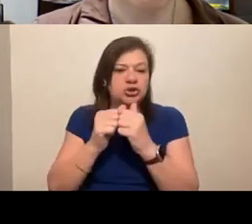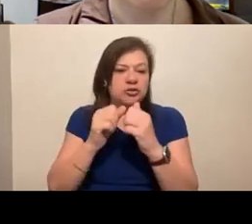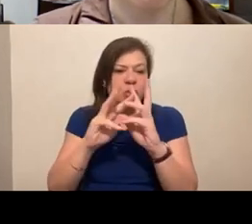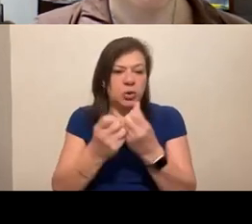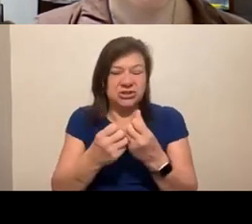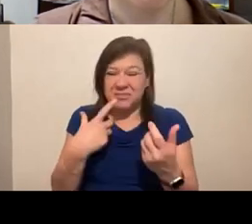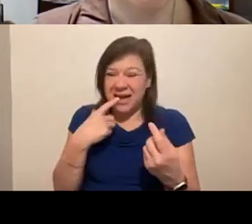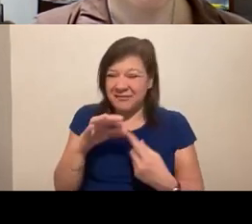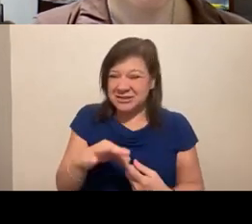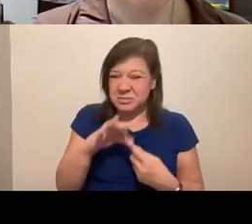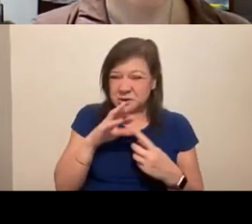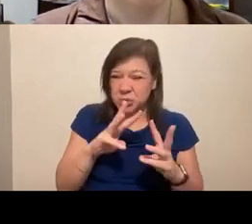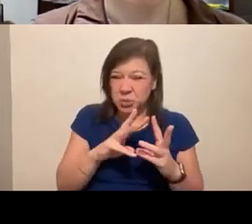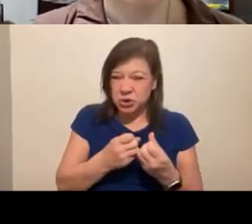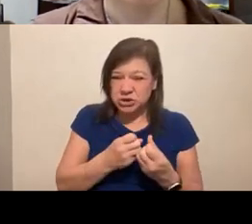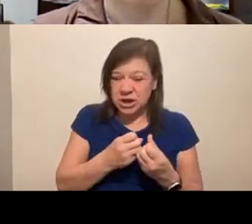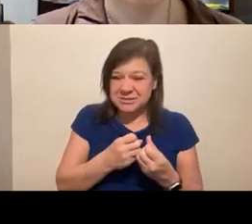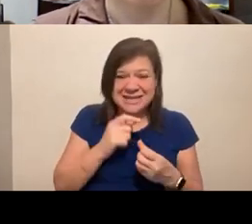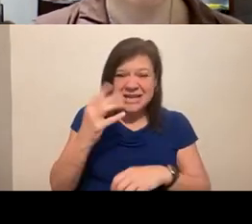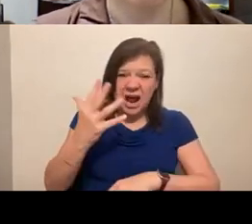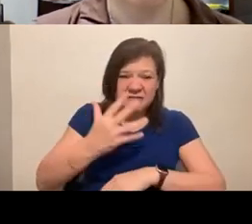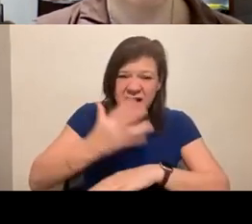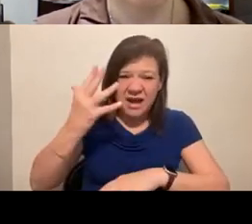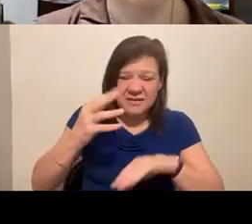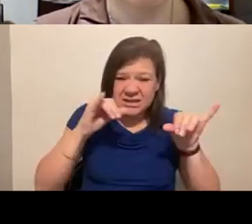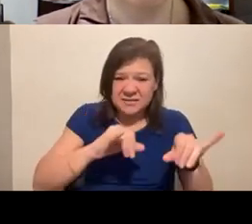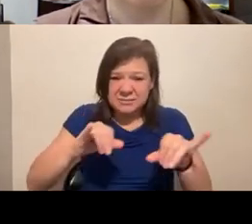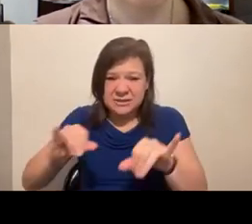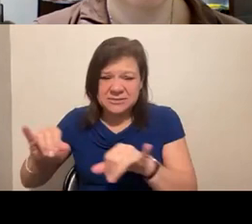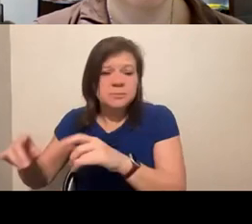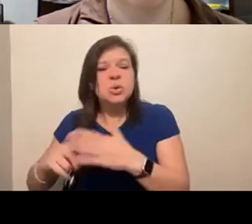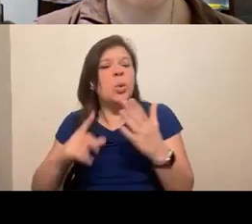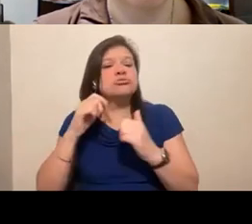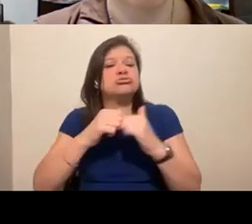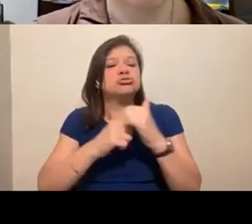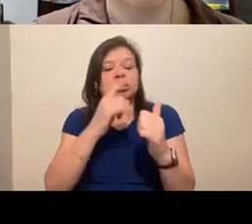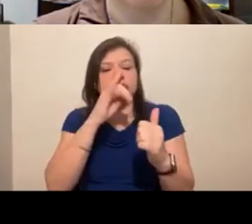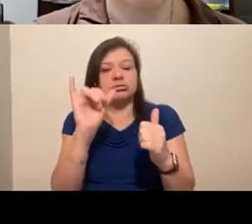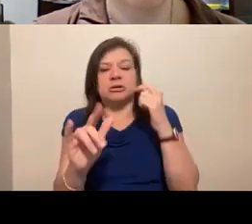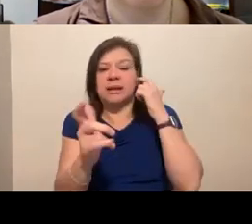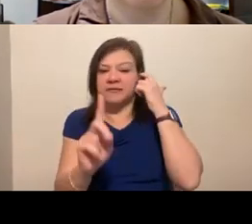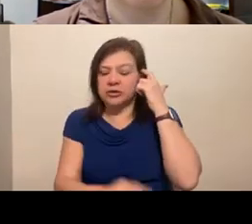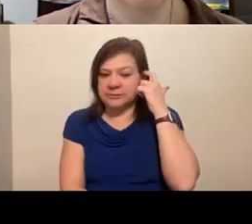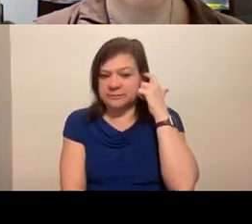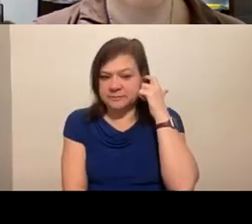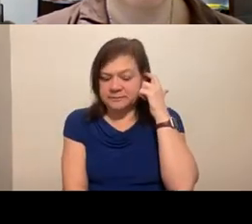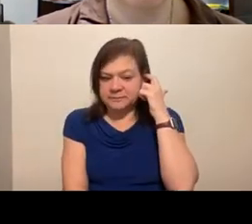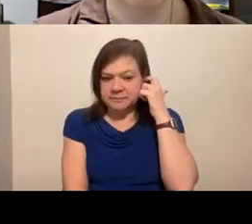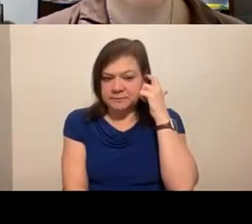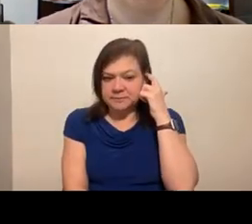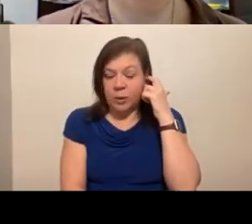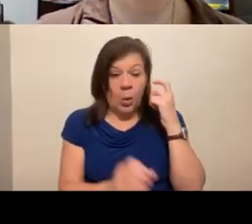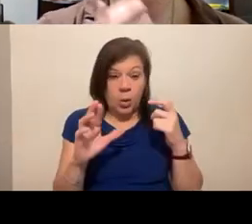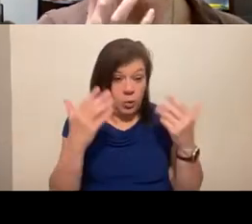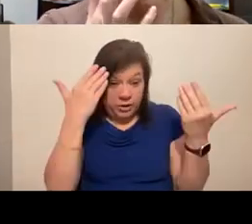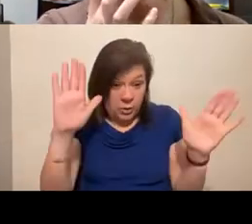special workshops. It's not, it's not five days of the same thing. So what is the, um, sort of general flow or do we